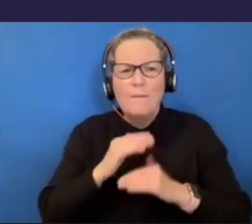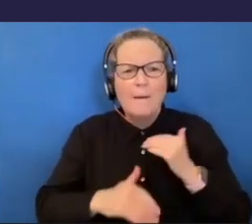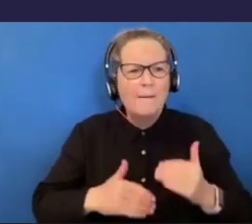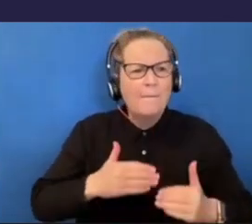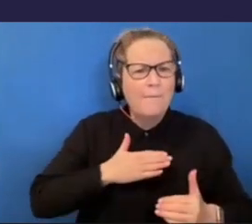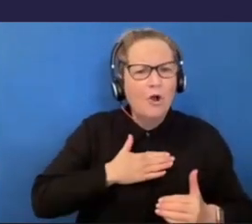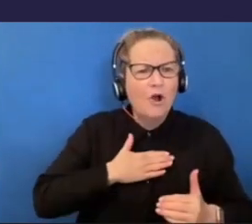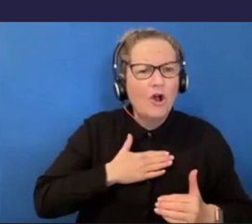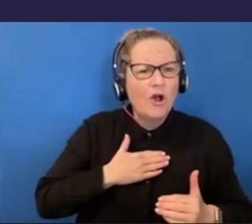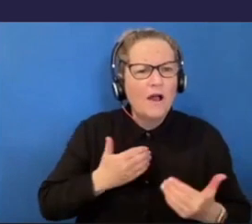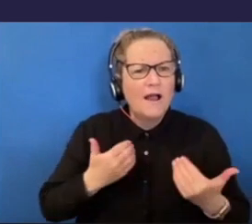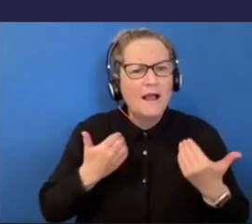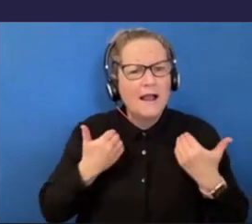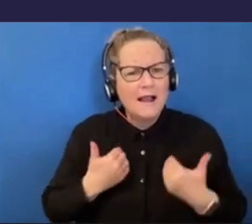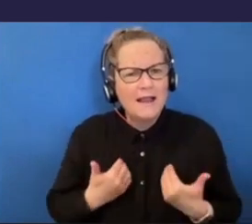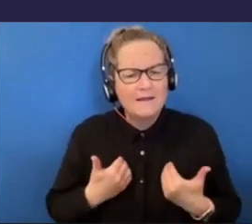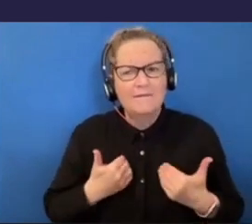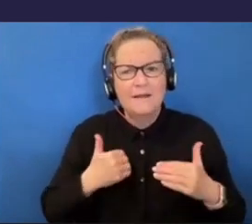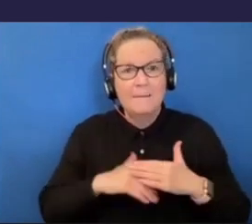own way.